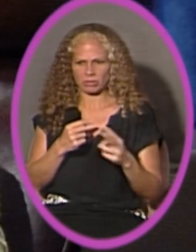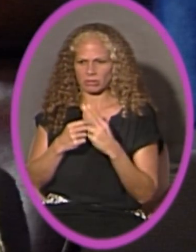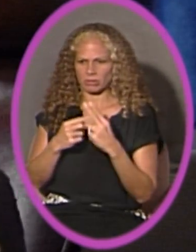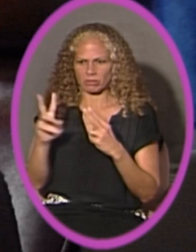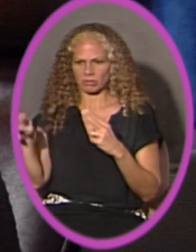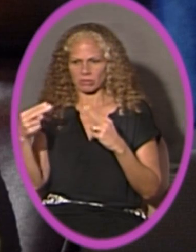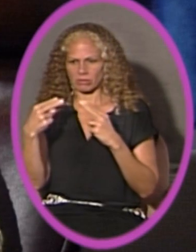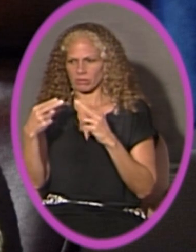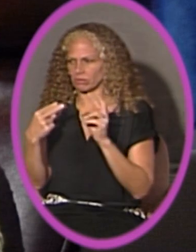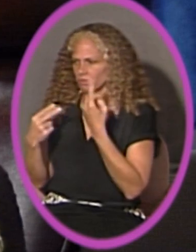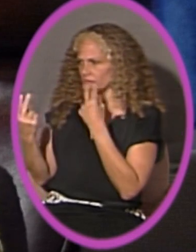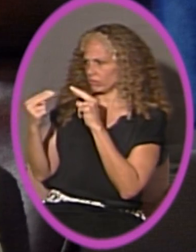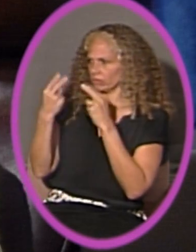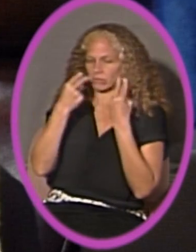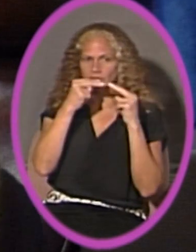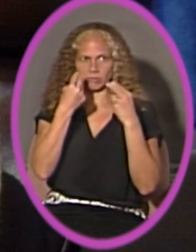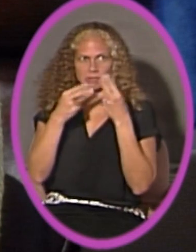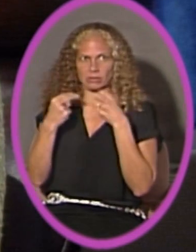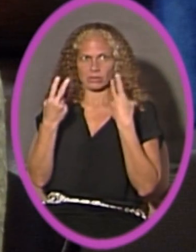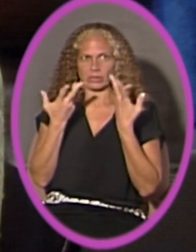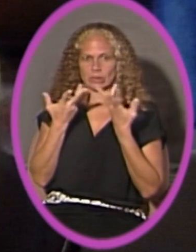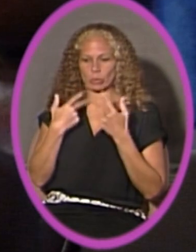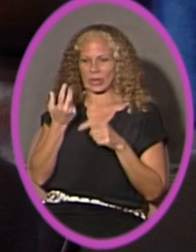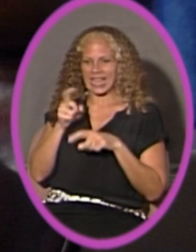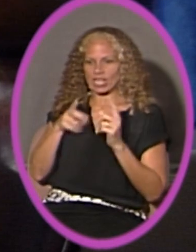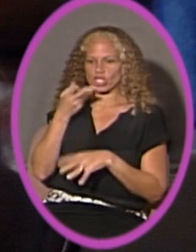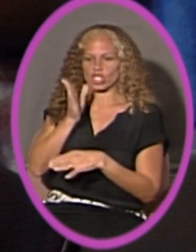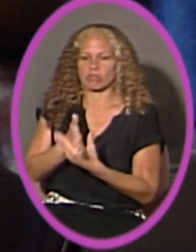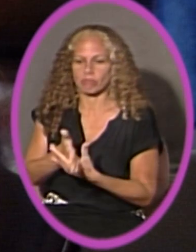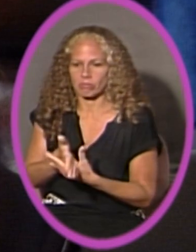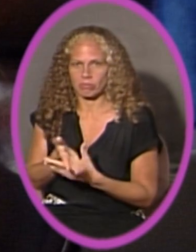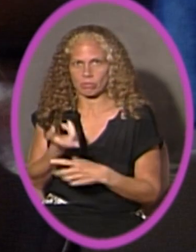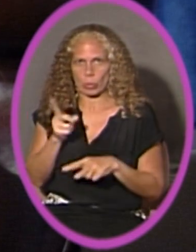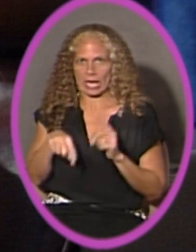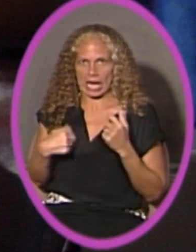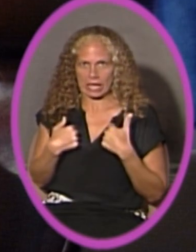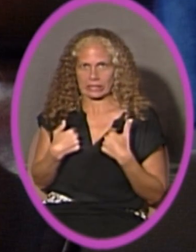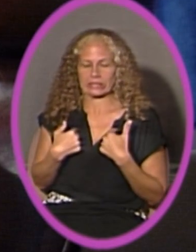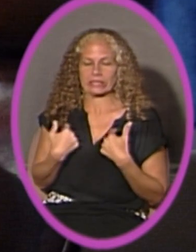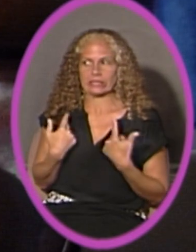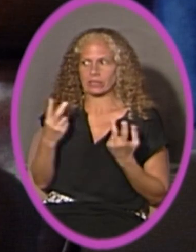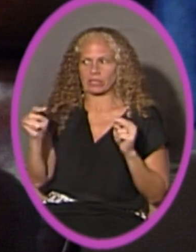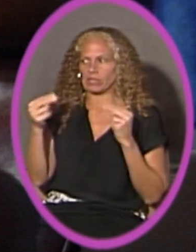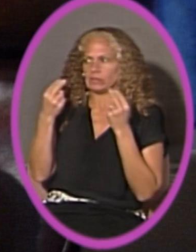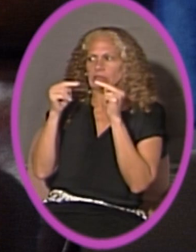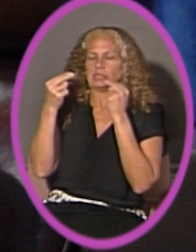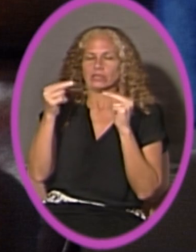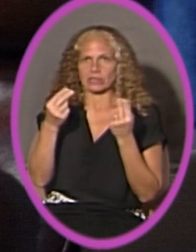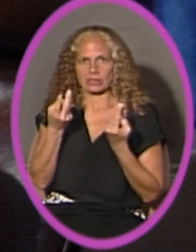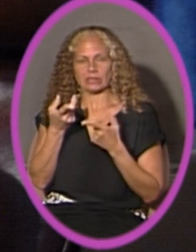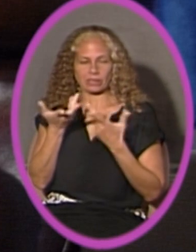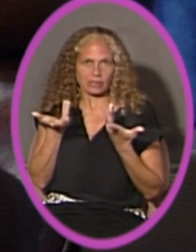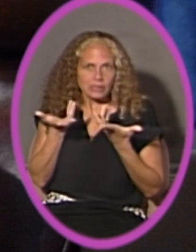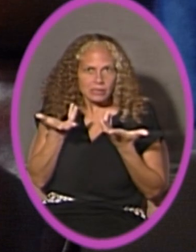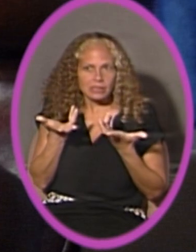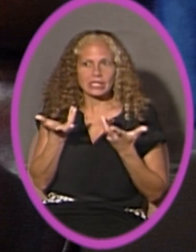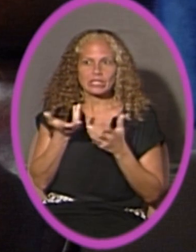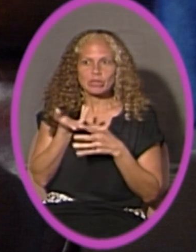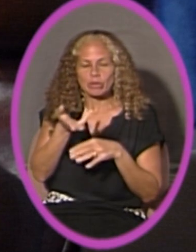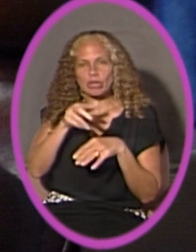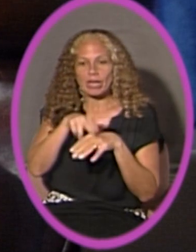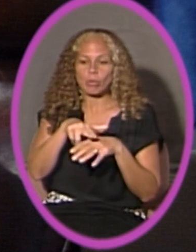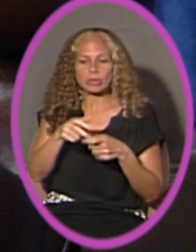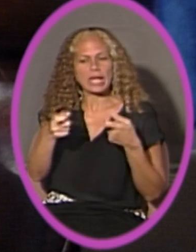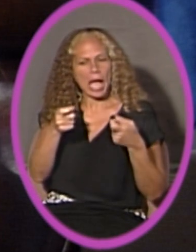are they all looking at each other? Well, you know, because we can't just step in. So, you know, I think that, given the nature of it,